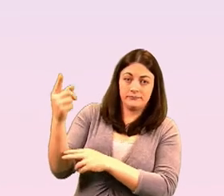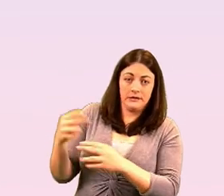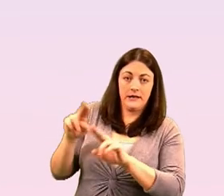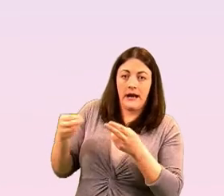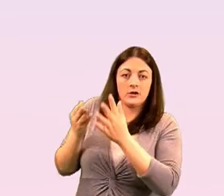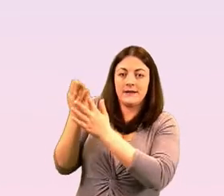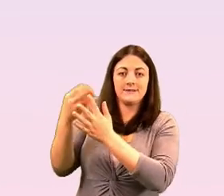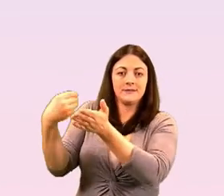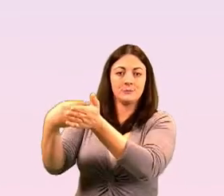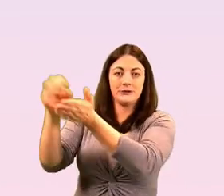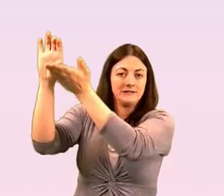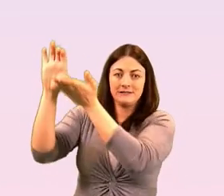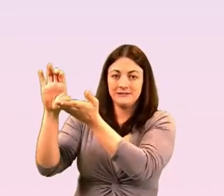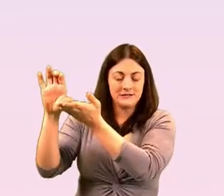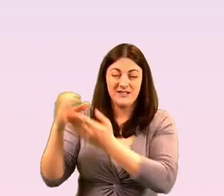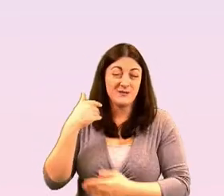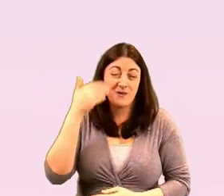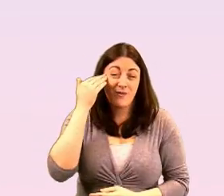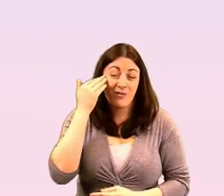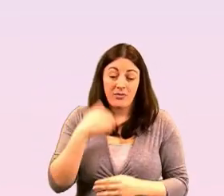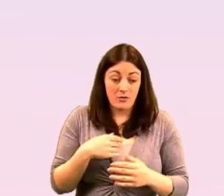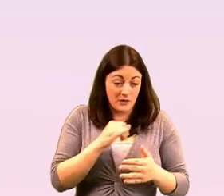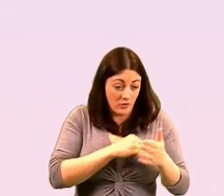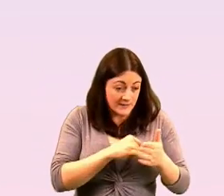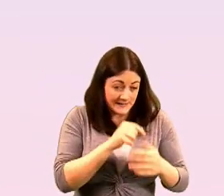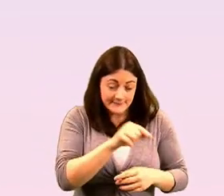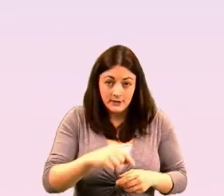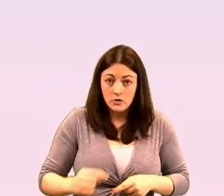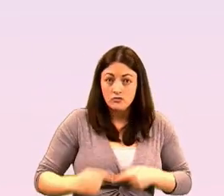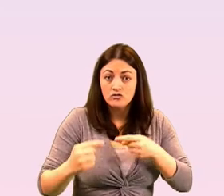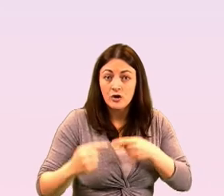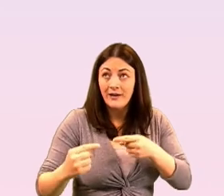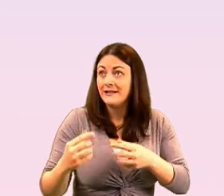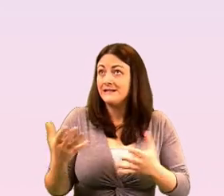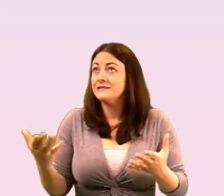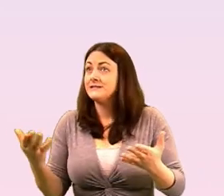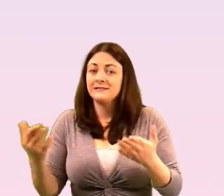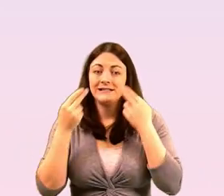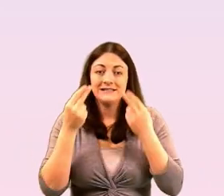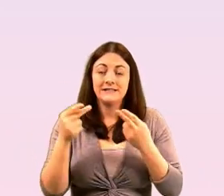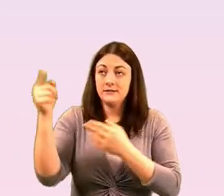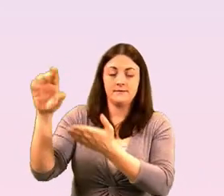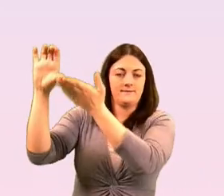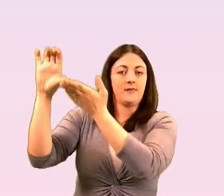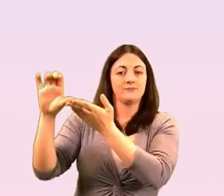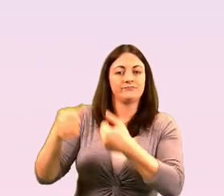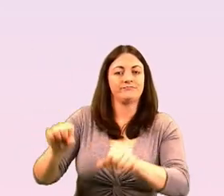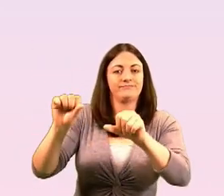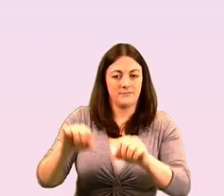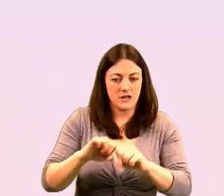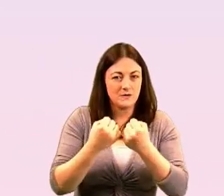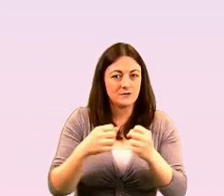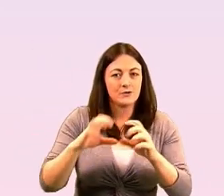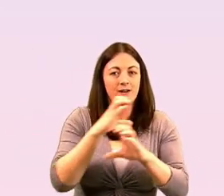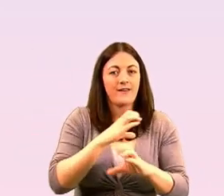before it had the popularity that it had towards the end of the campaign and when you're working for very marginalized and invisible